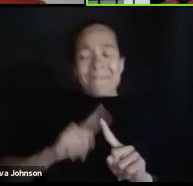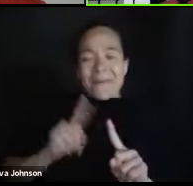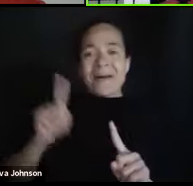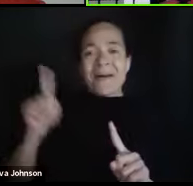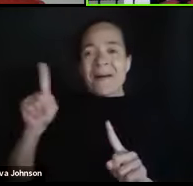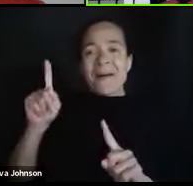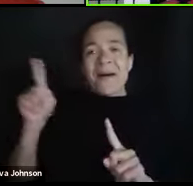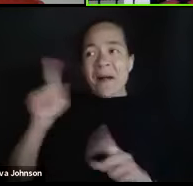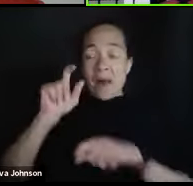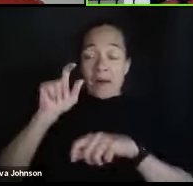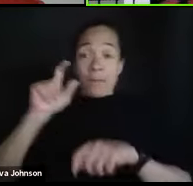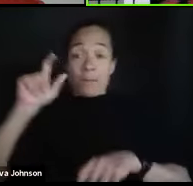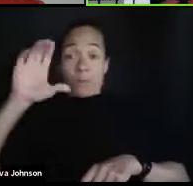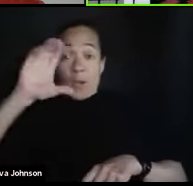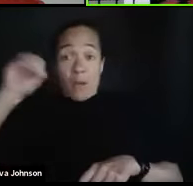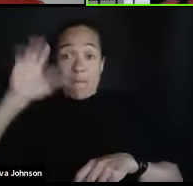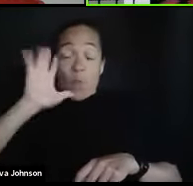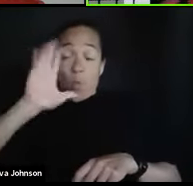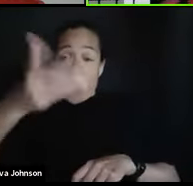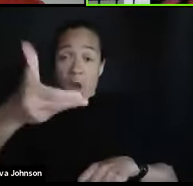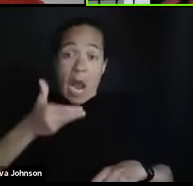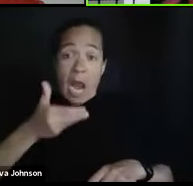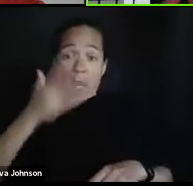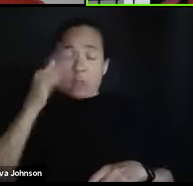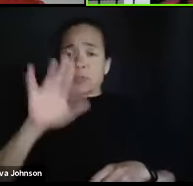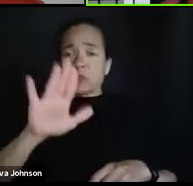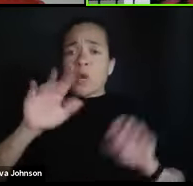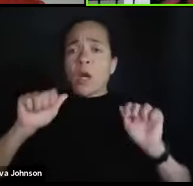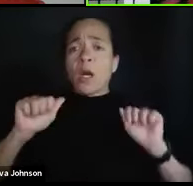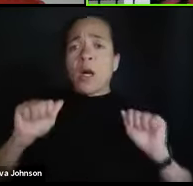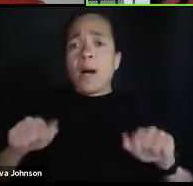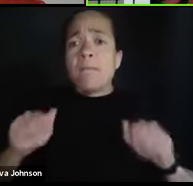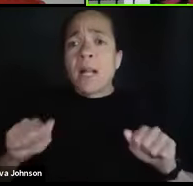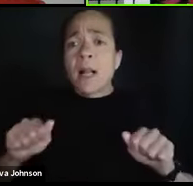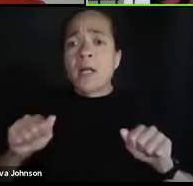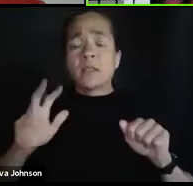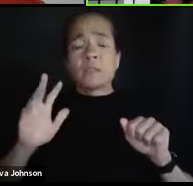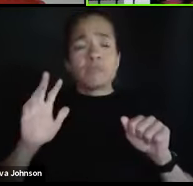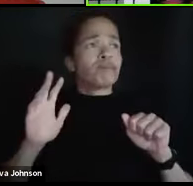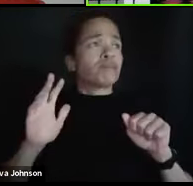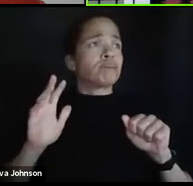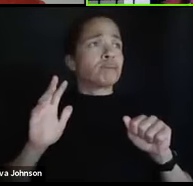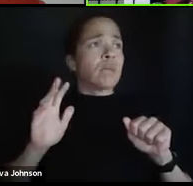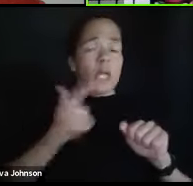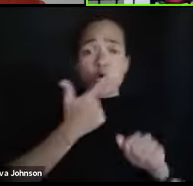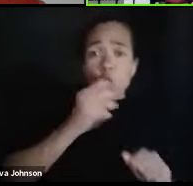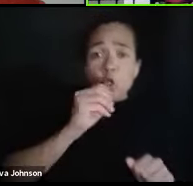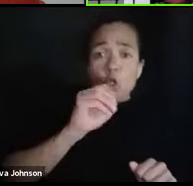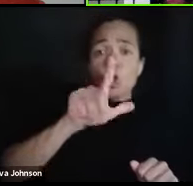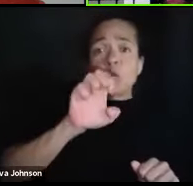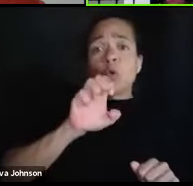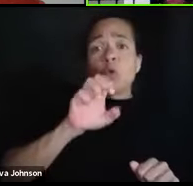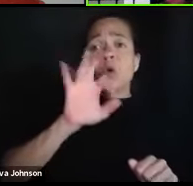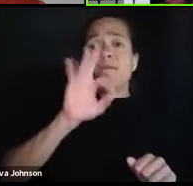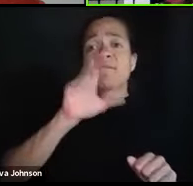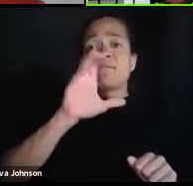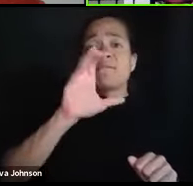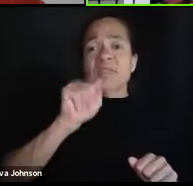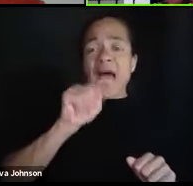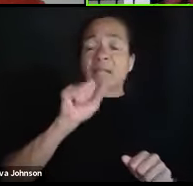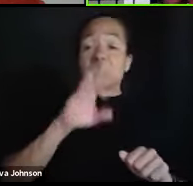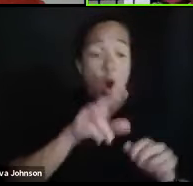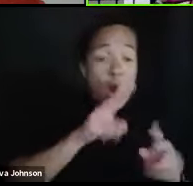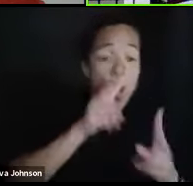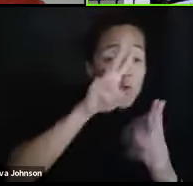to hire you because of your ability to either Google facts or even to recite facts.